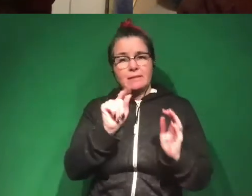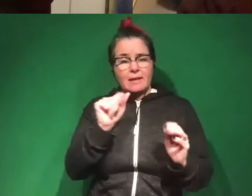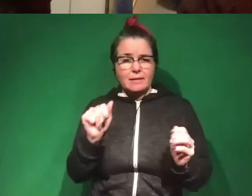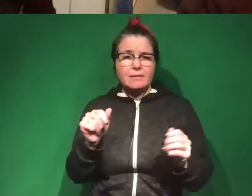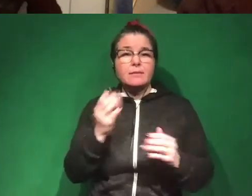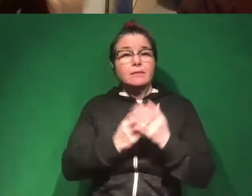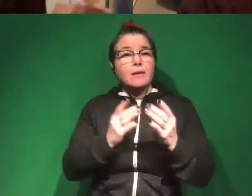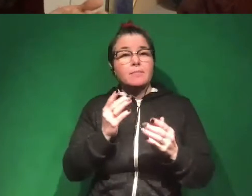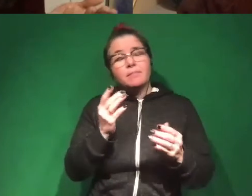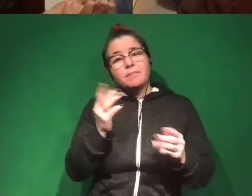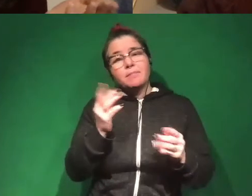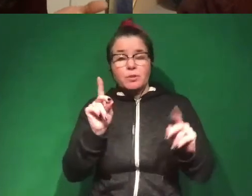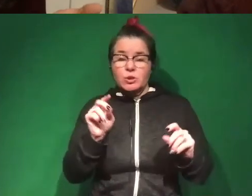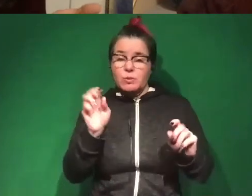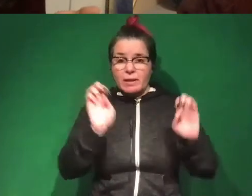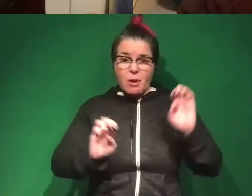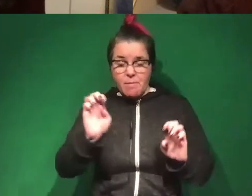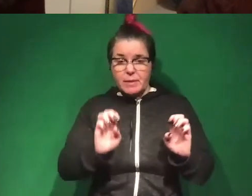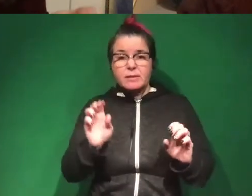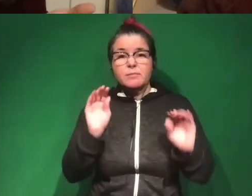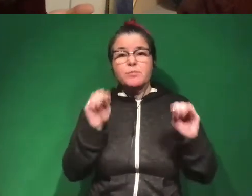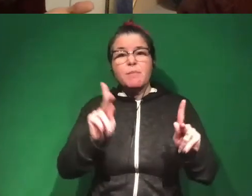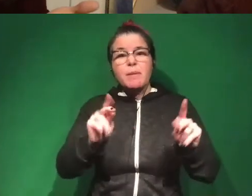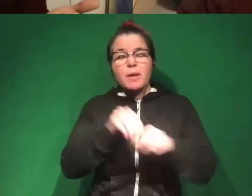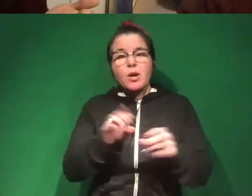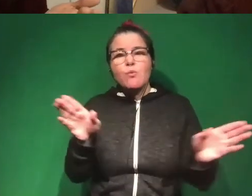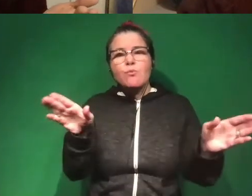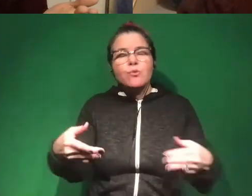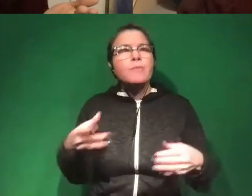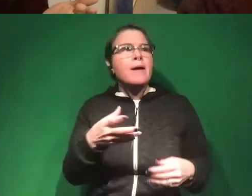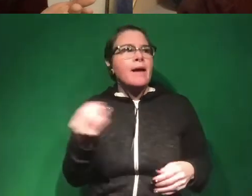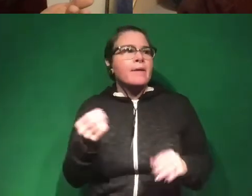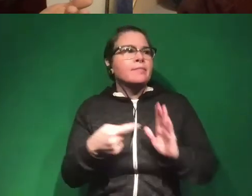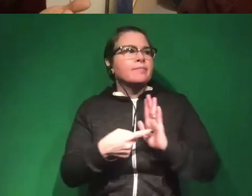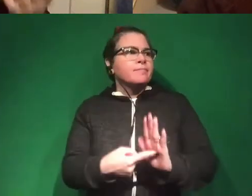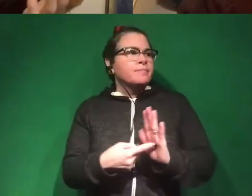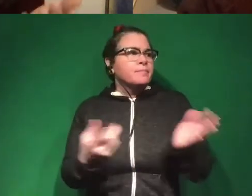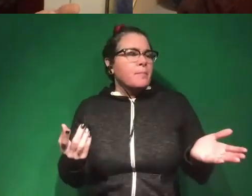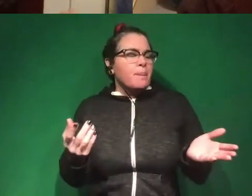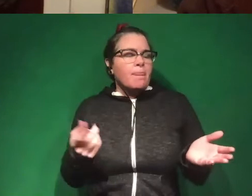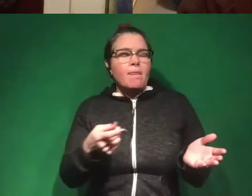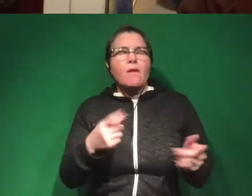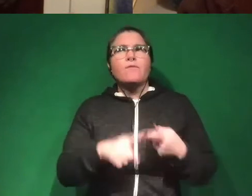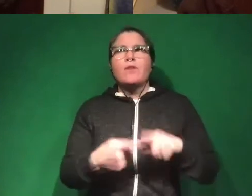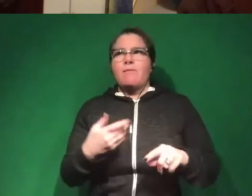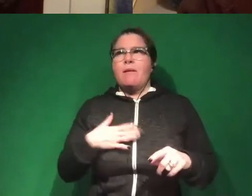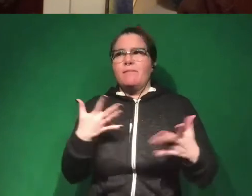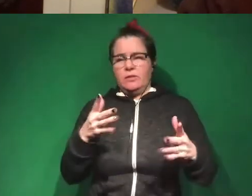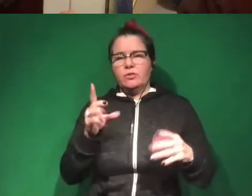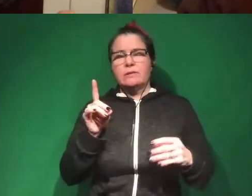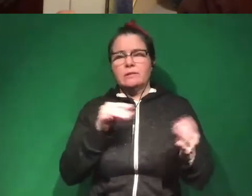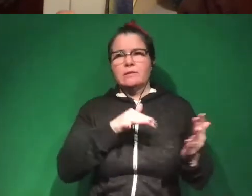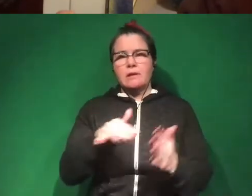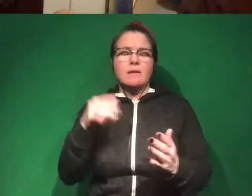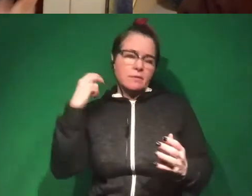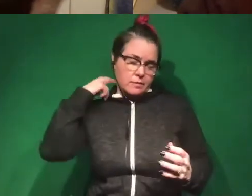experiments too. They'll put people in a room and do something like, a friend of mine did a study like this where they wanted to